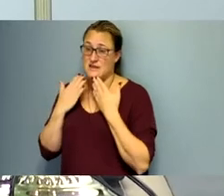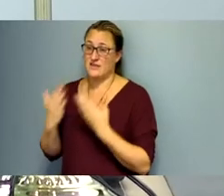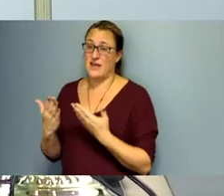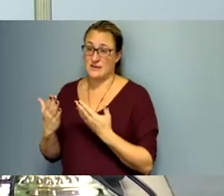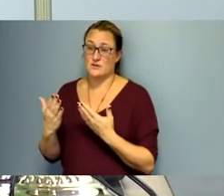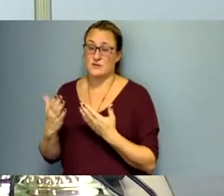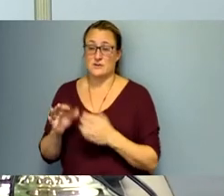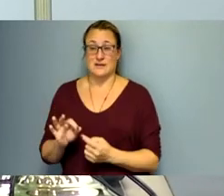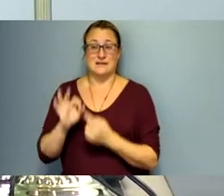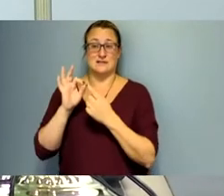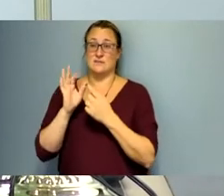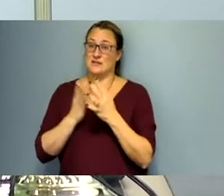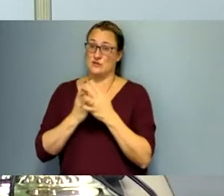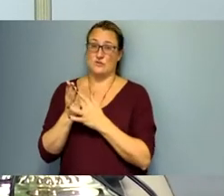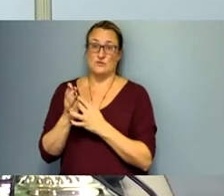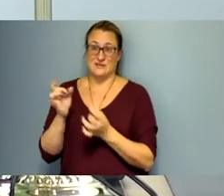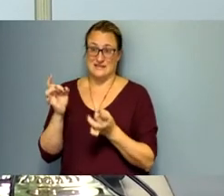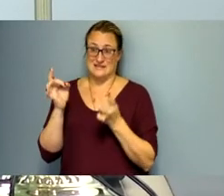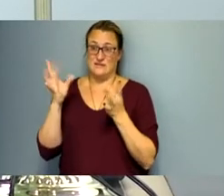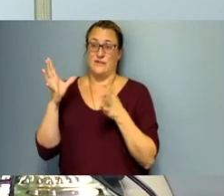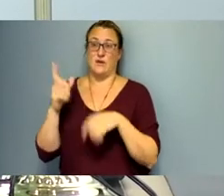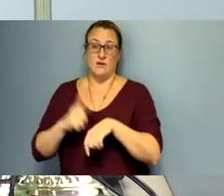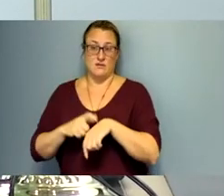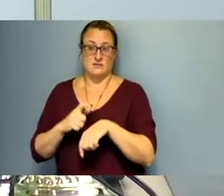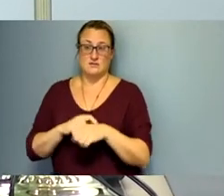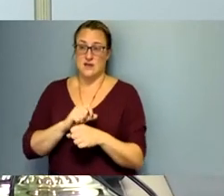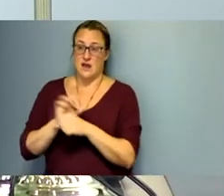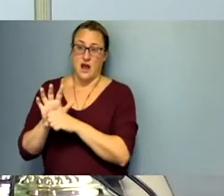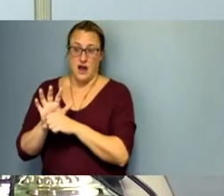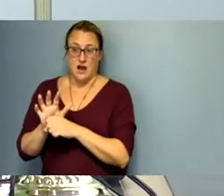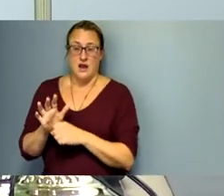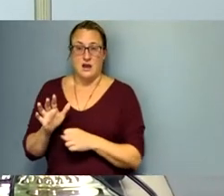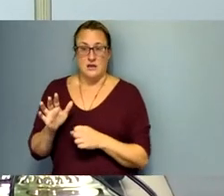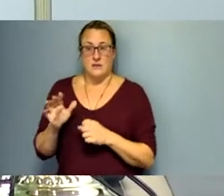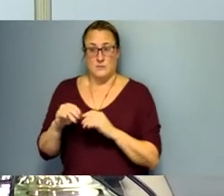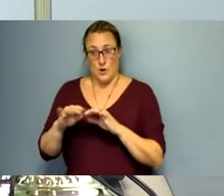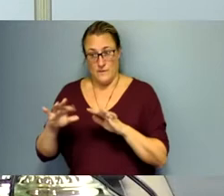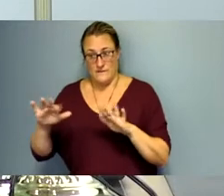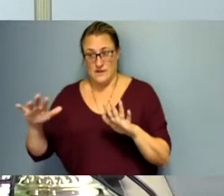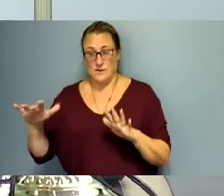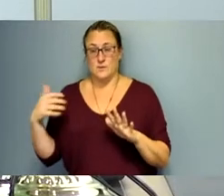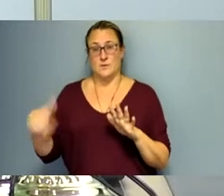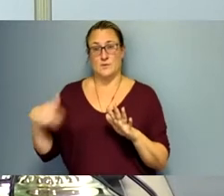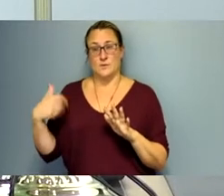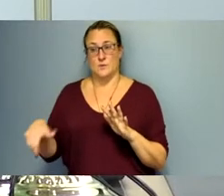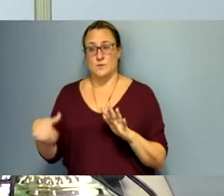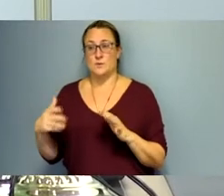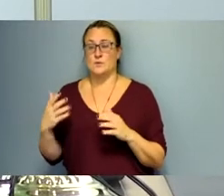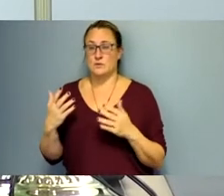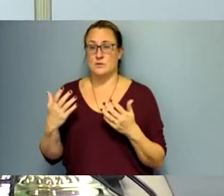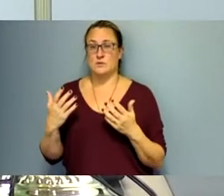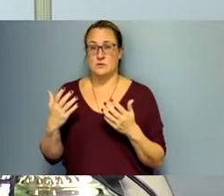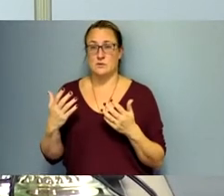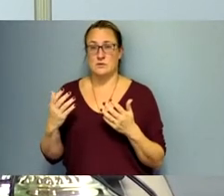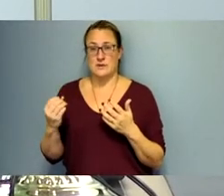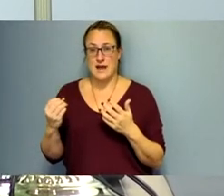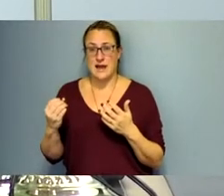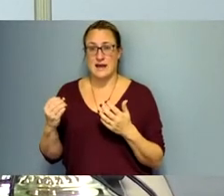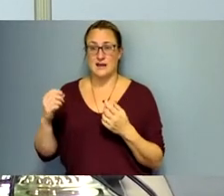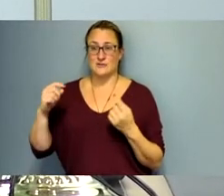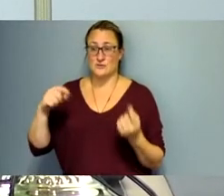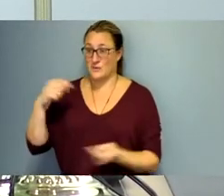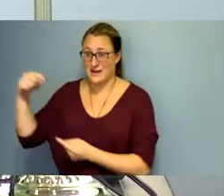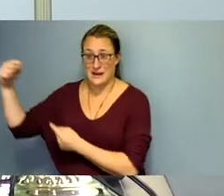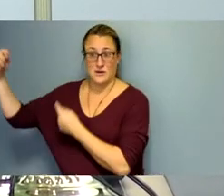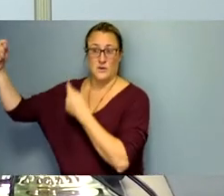through an unbelievably difficult time uh not just the worst pandemic in the past hundred years but uh you know certainly tornadoes